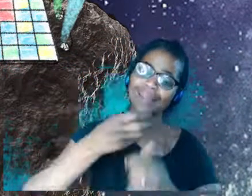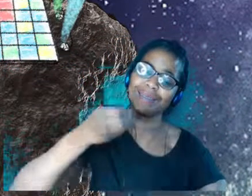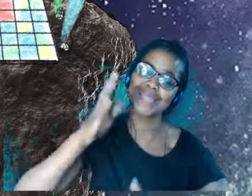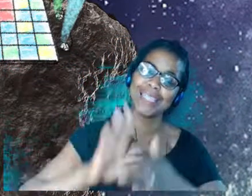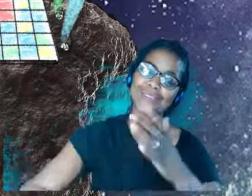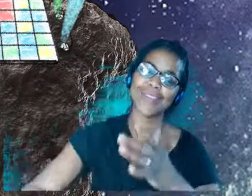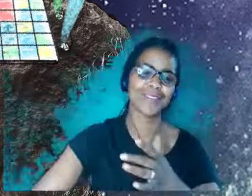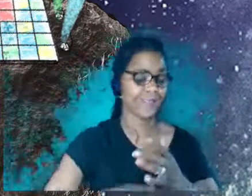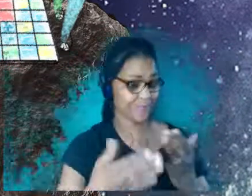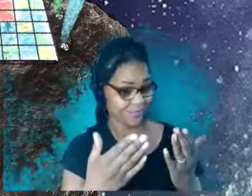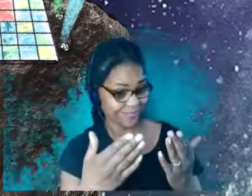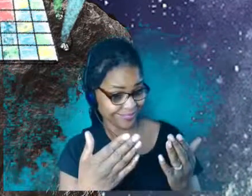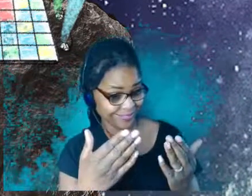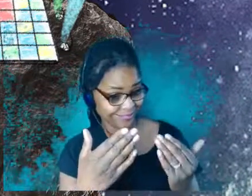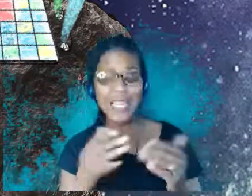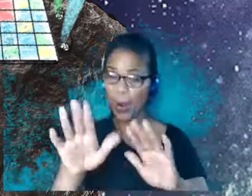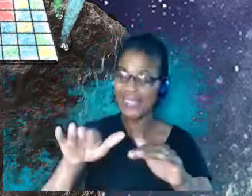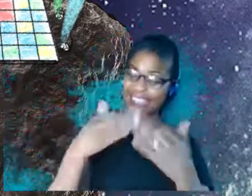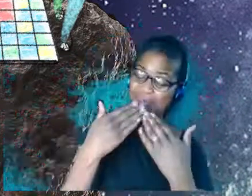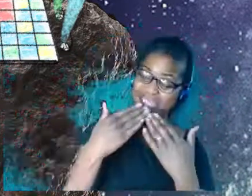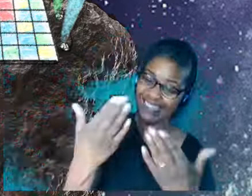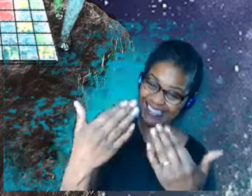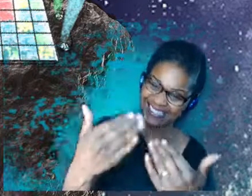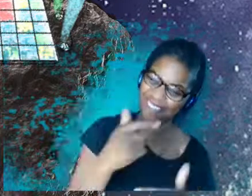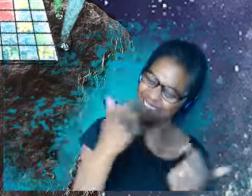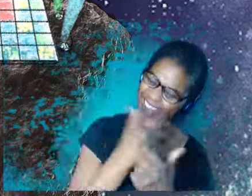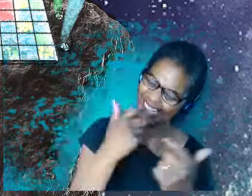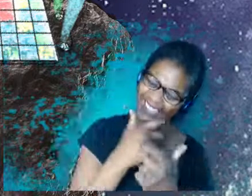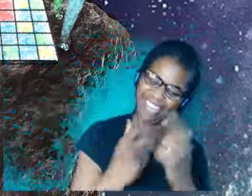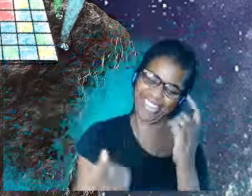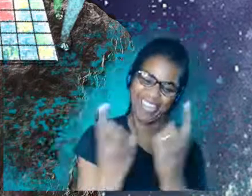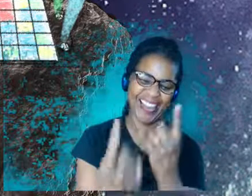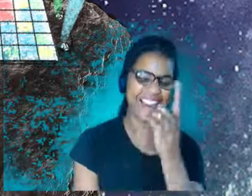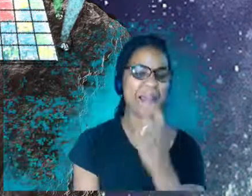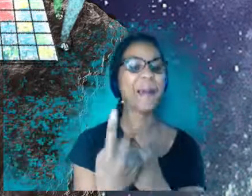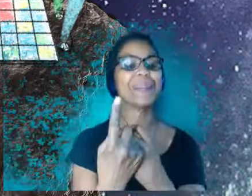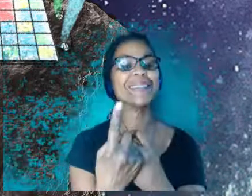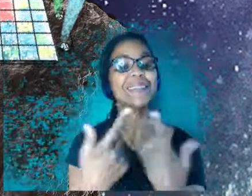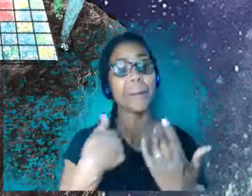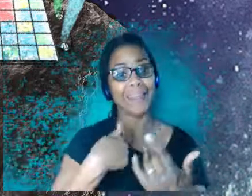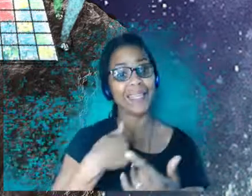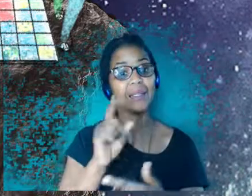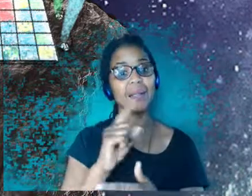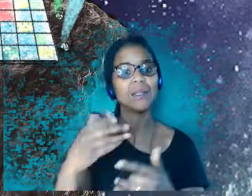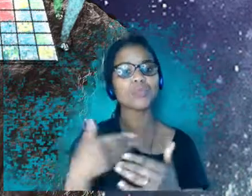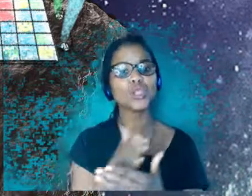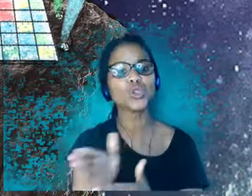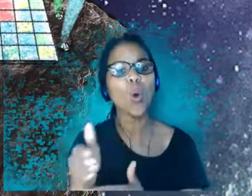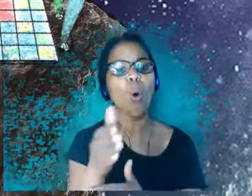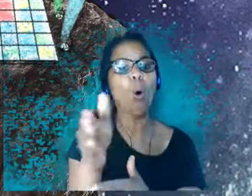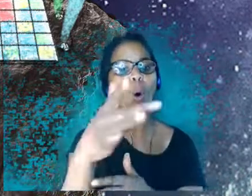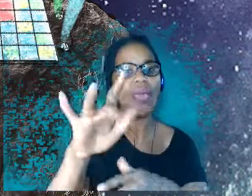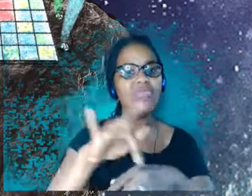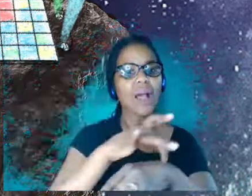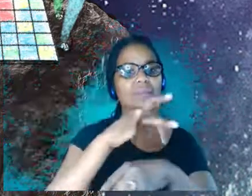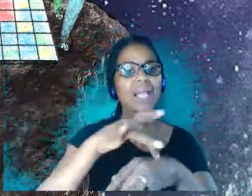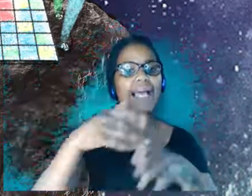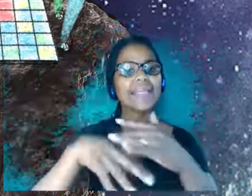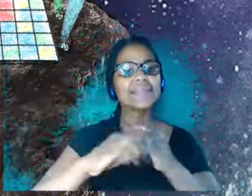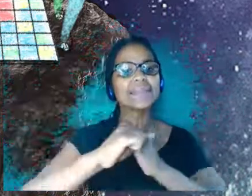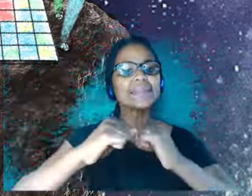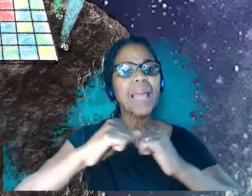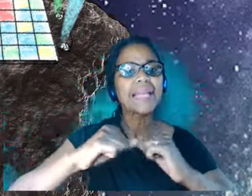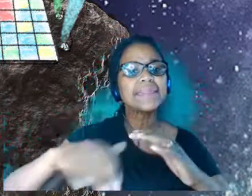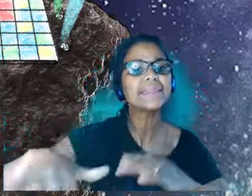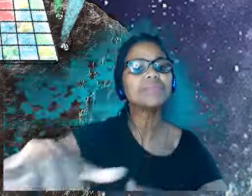quite funny. I was doing a tour of a theater around the space, the theater that are kind of looking at doing